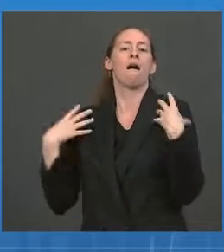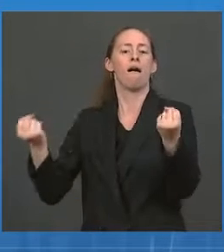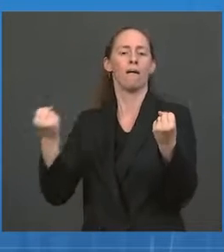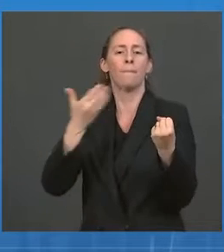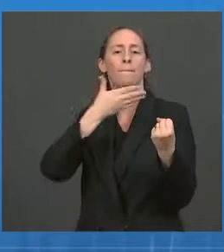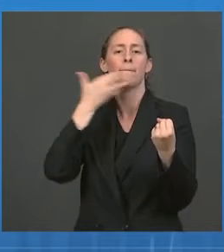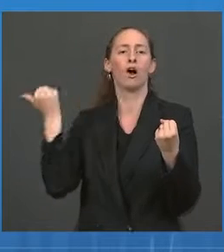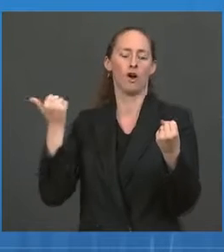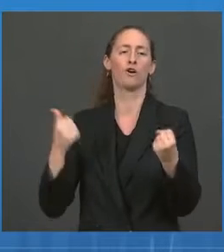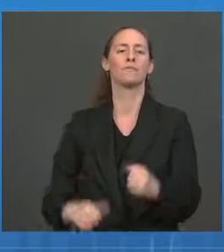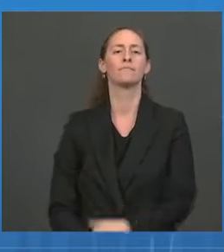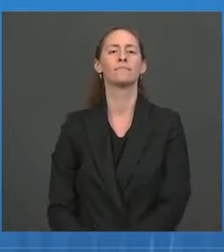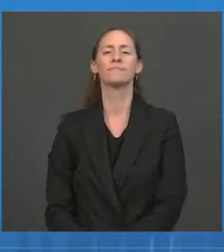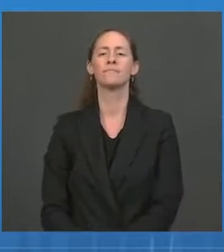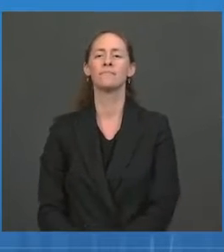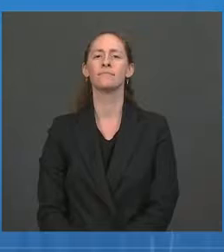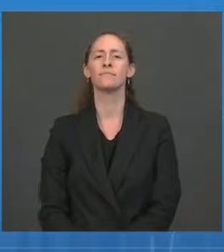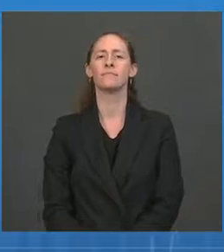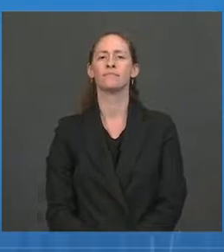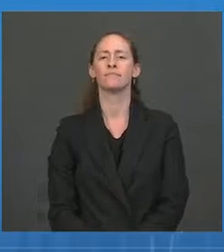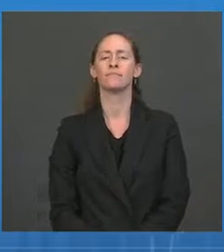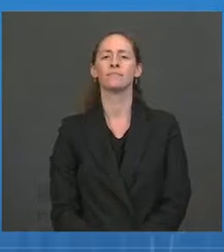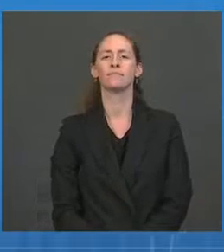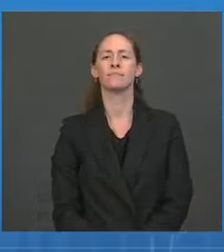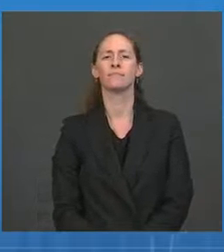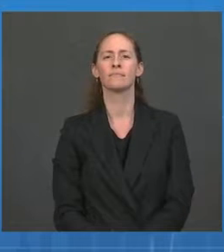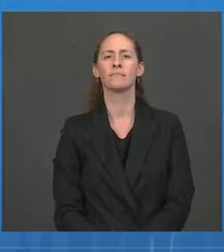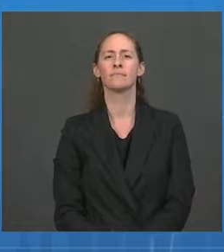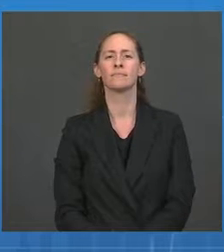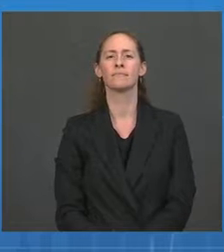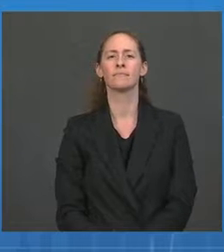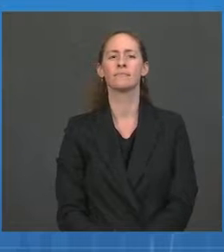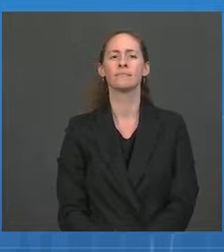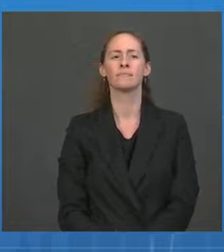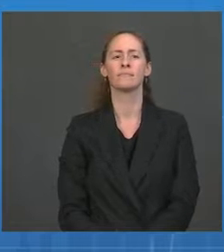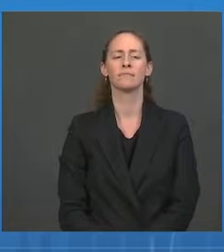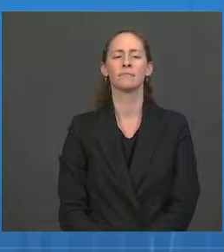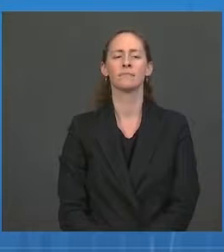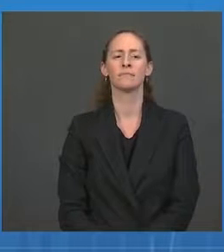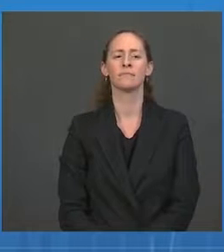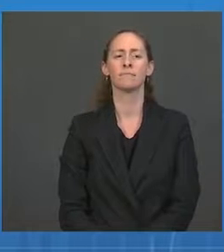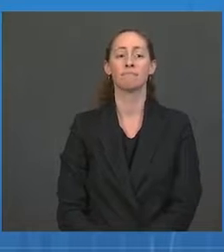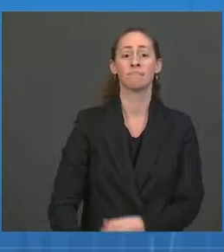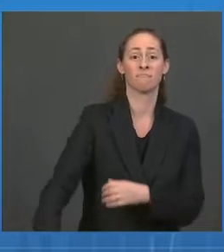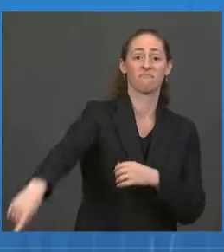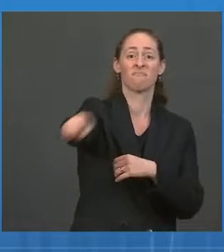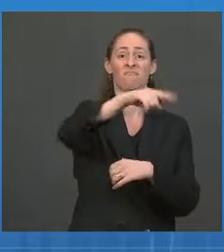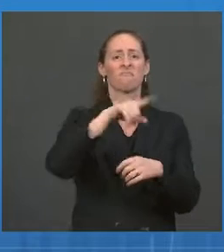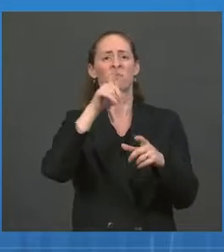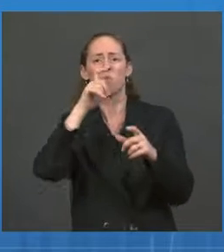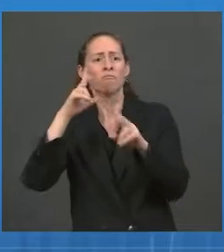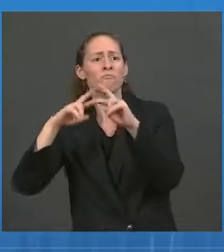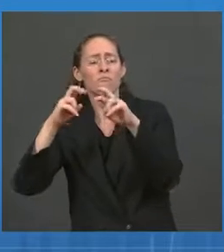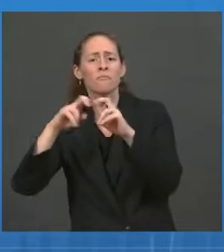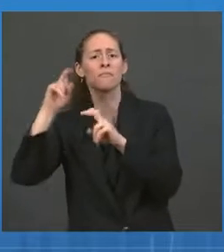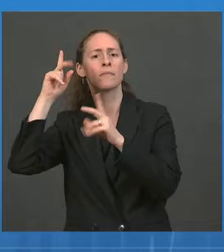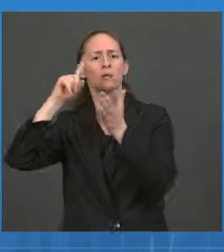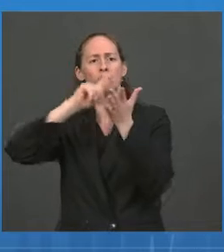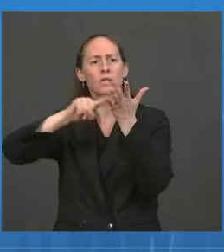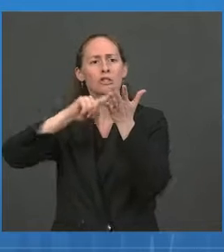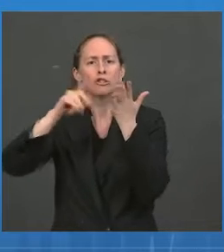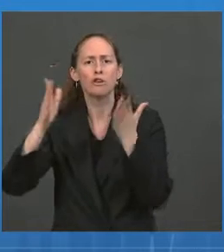Next slide. It is a constellation of researchers, people affected by long COVID,